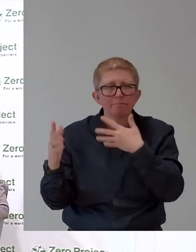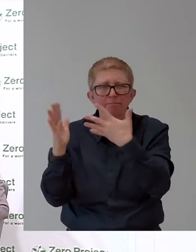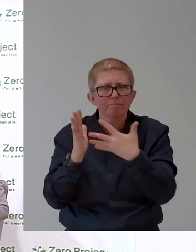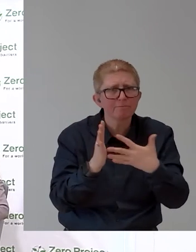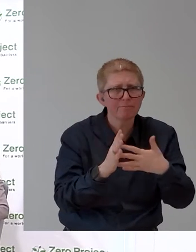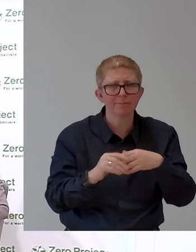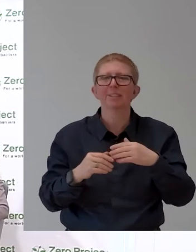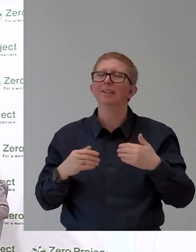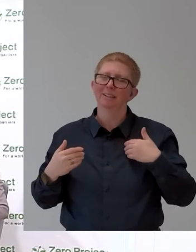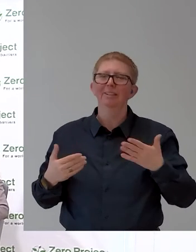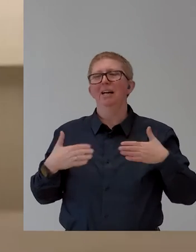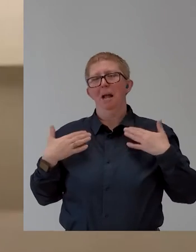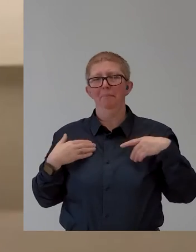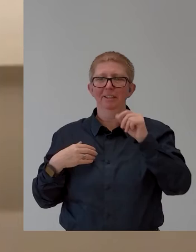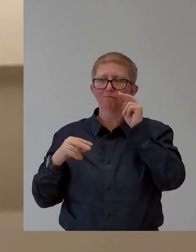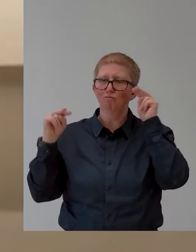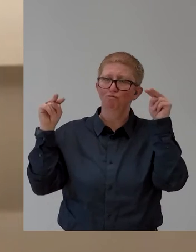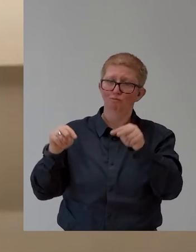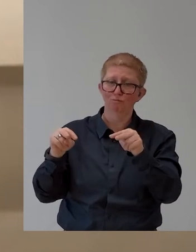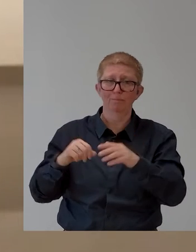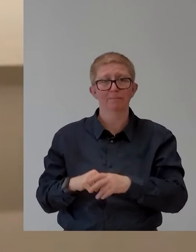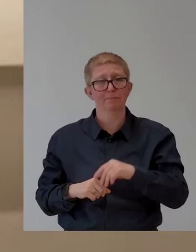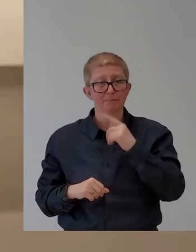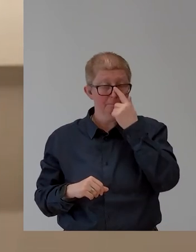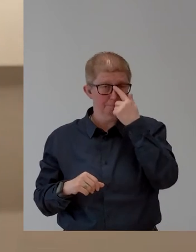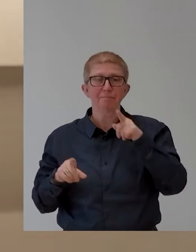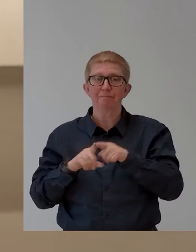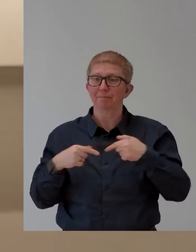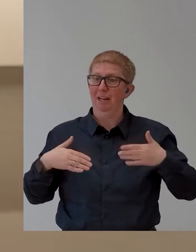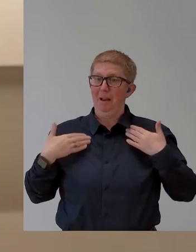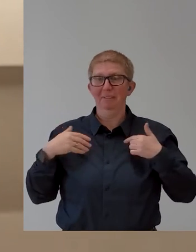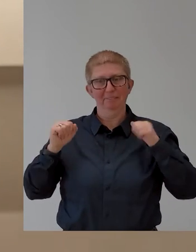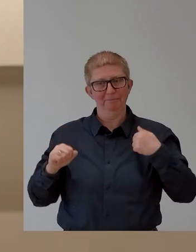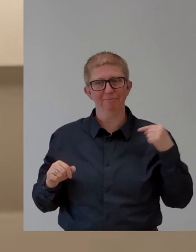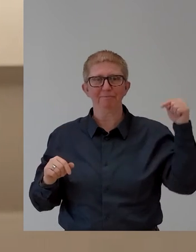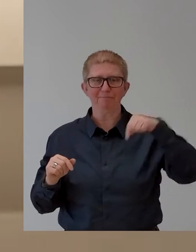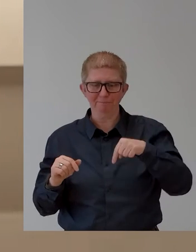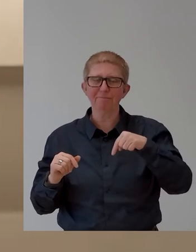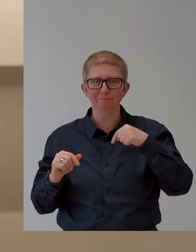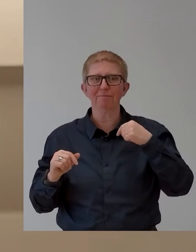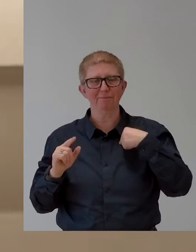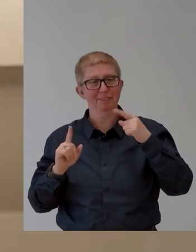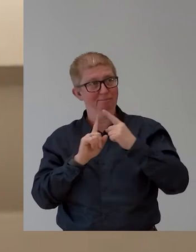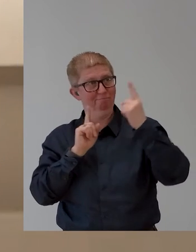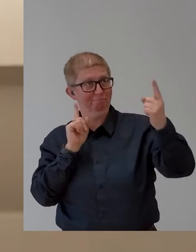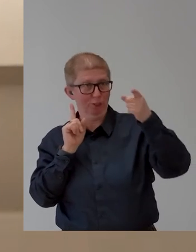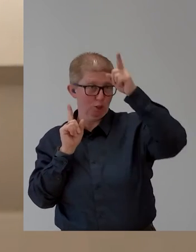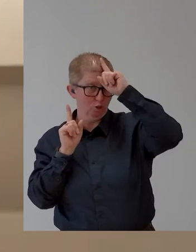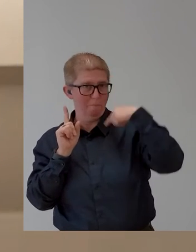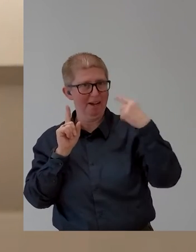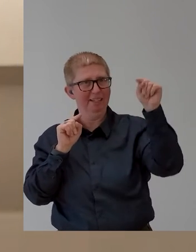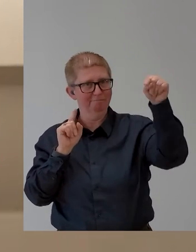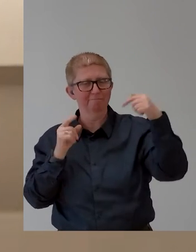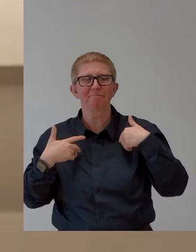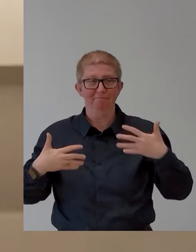Hello, everybody. It's a great pleasure to be here and to join remotely from Germany. My name is Markus Freiburg. I'm the co